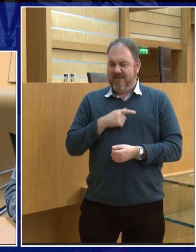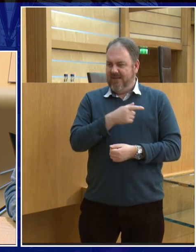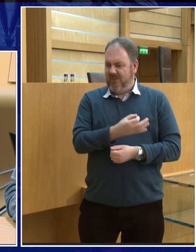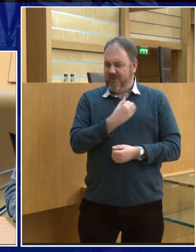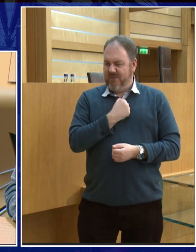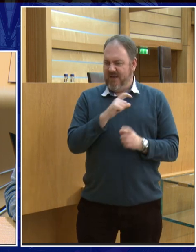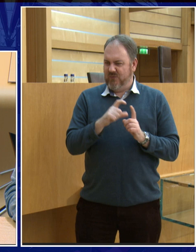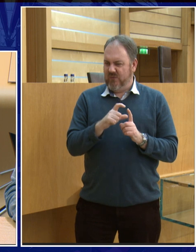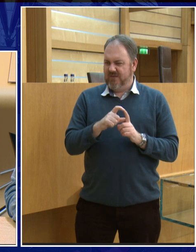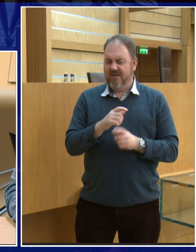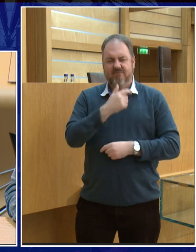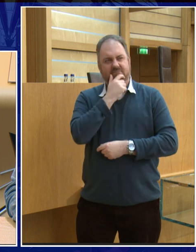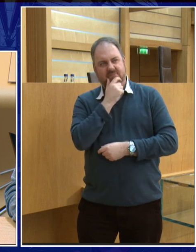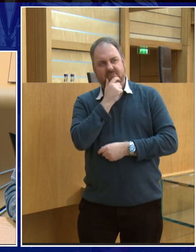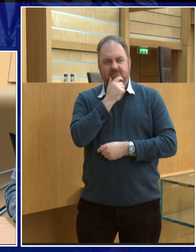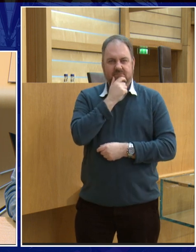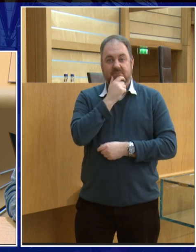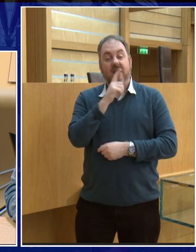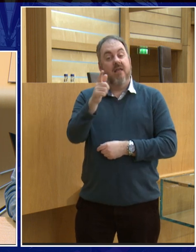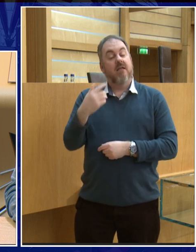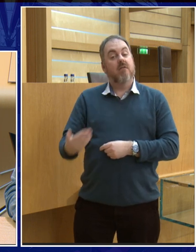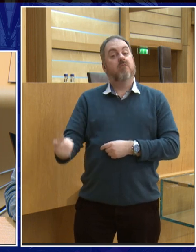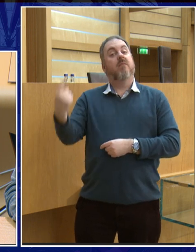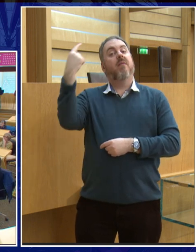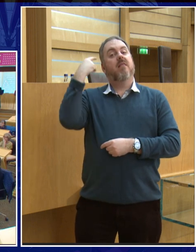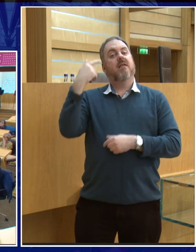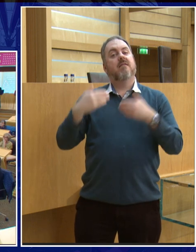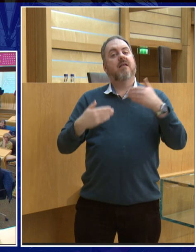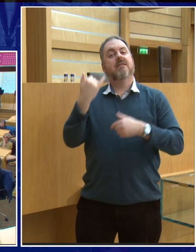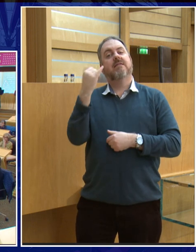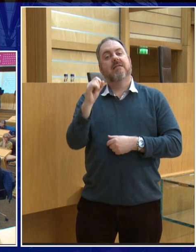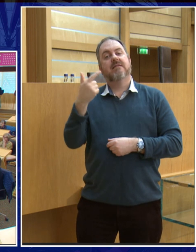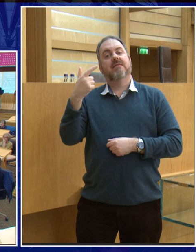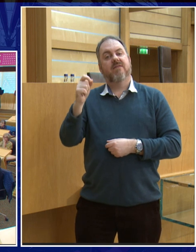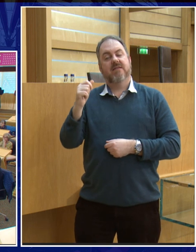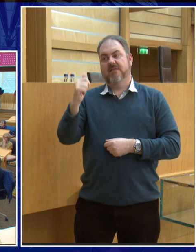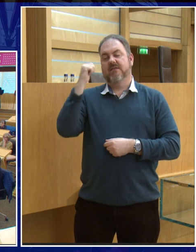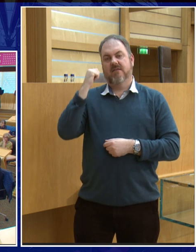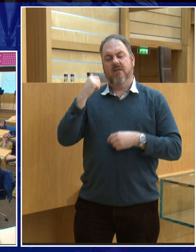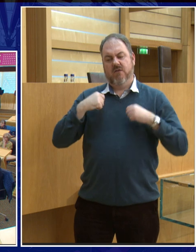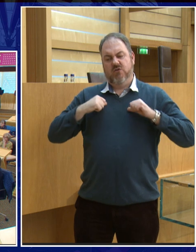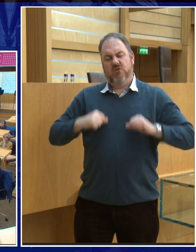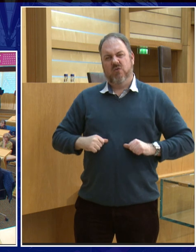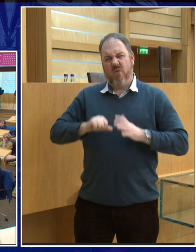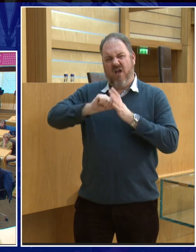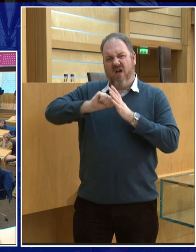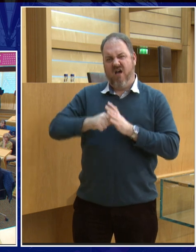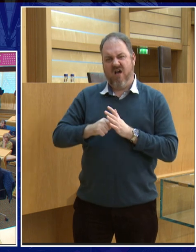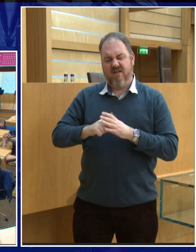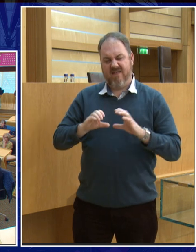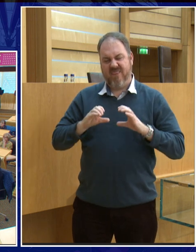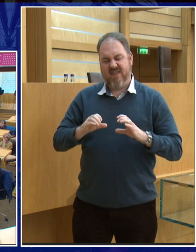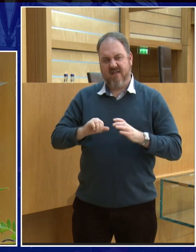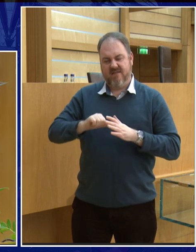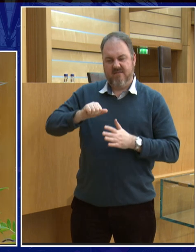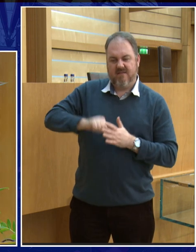The space suits they took on to the moon were quite hard and rigid. most space suits that they use are quite hard and rigid. And it depends